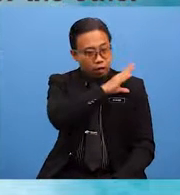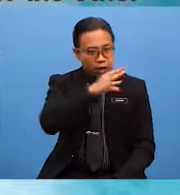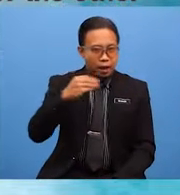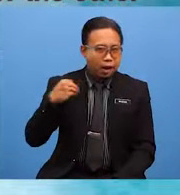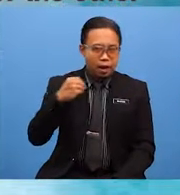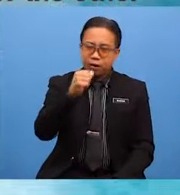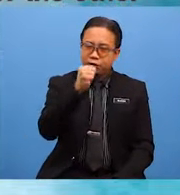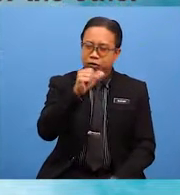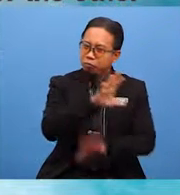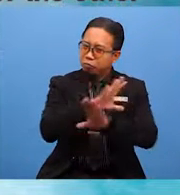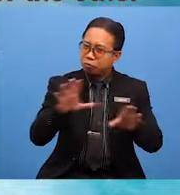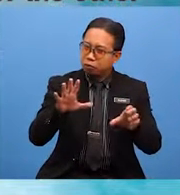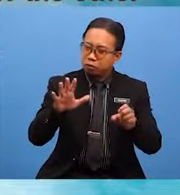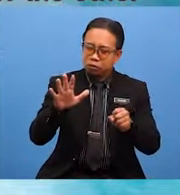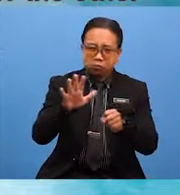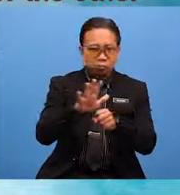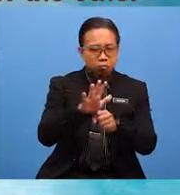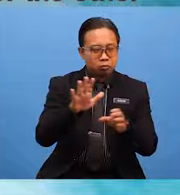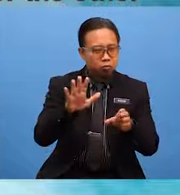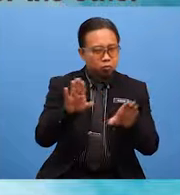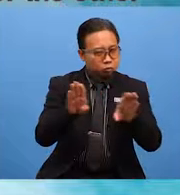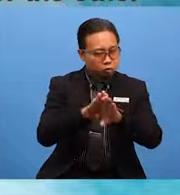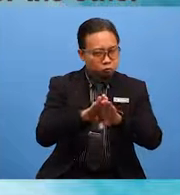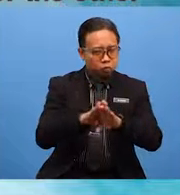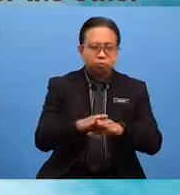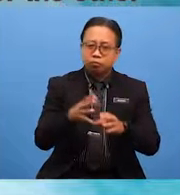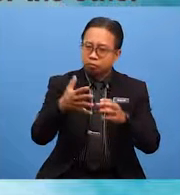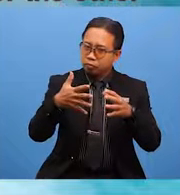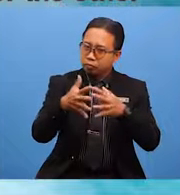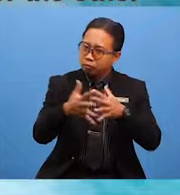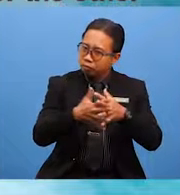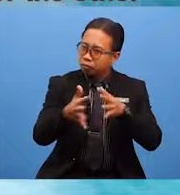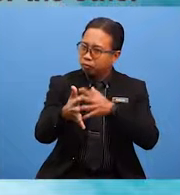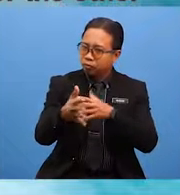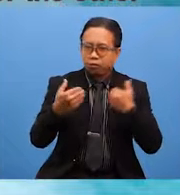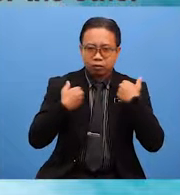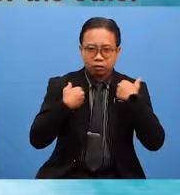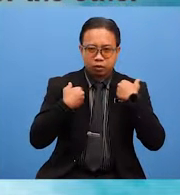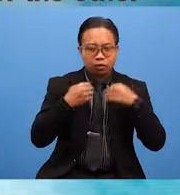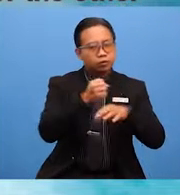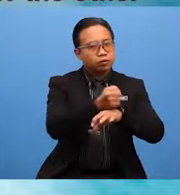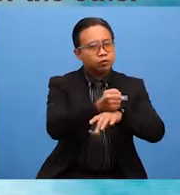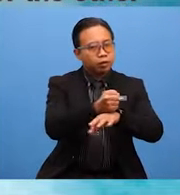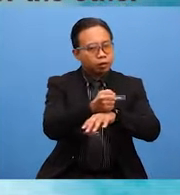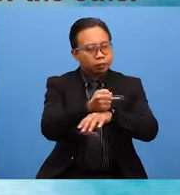are not covered, hence making them exposed to flies and other insects.